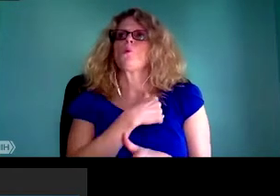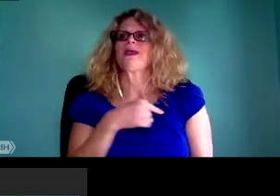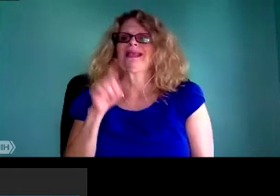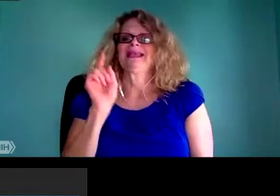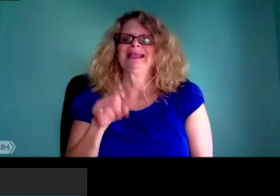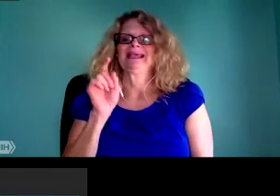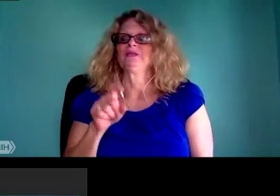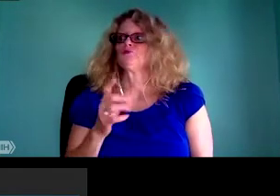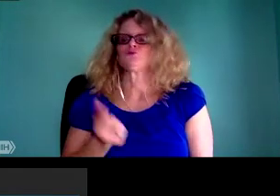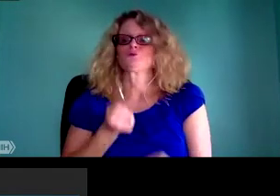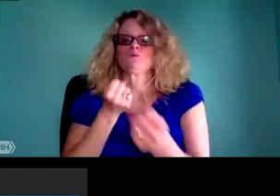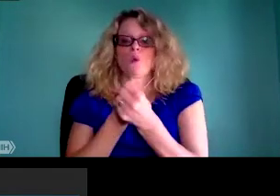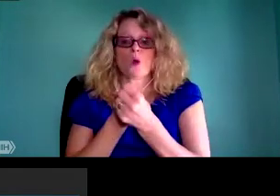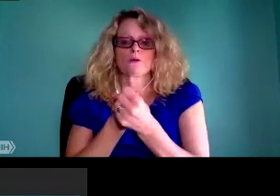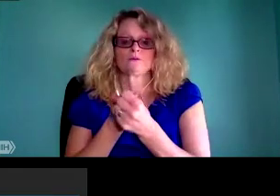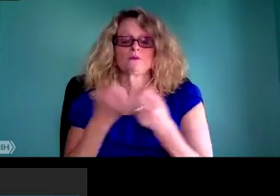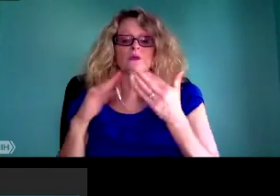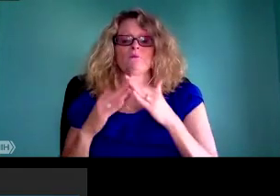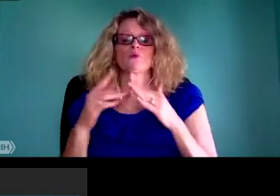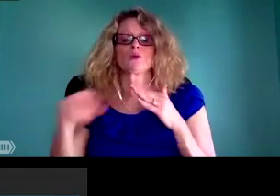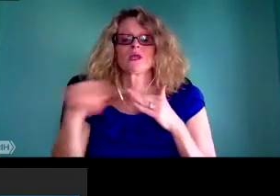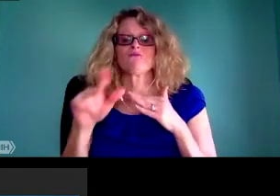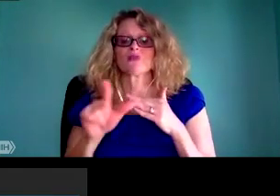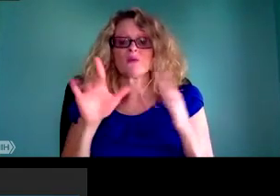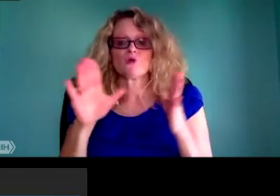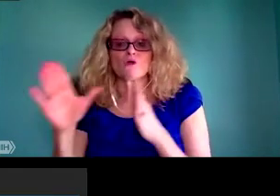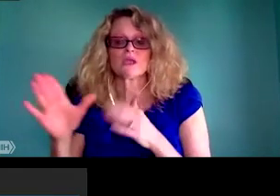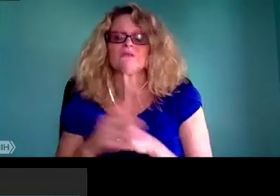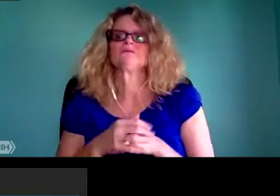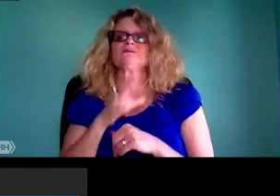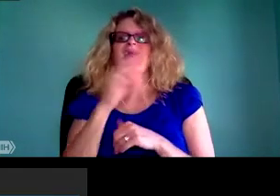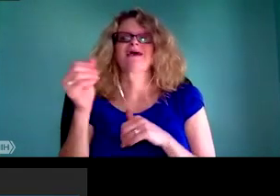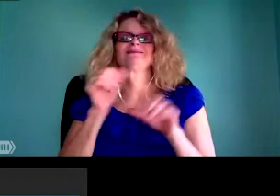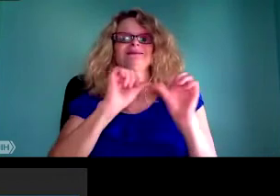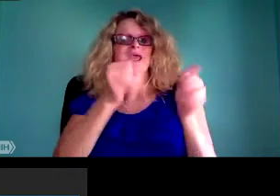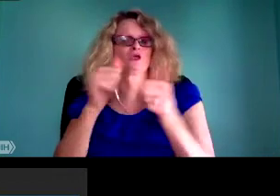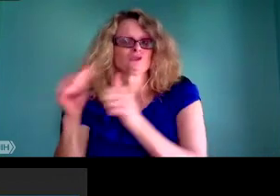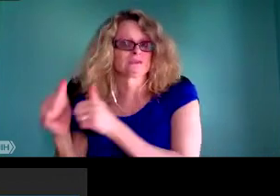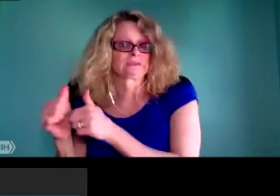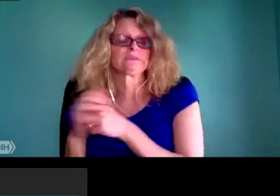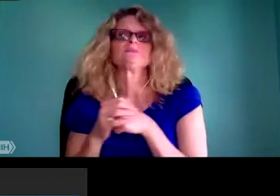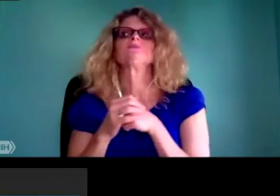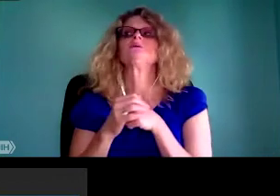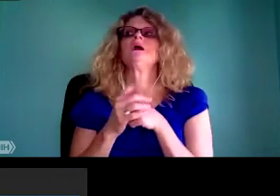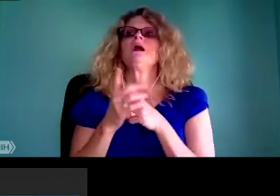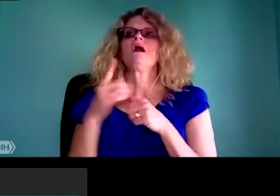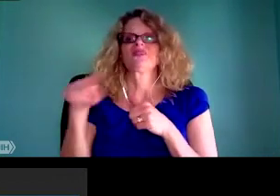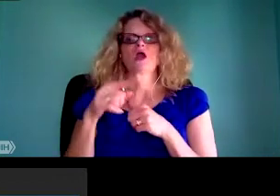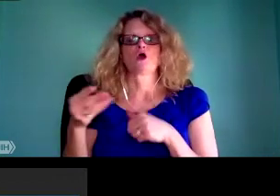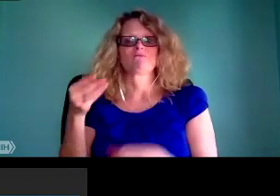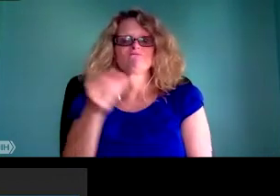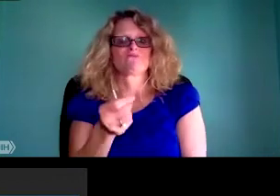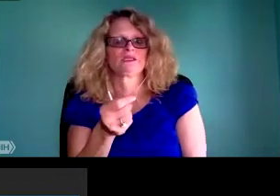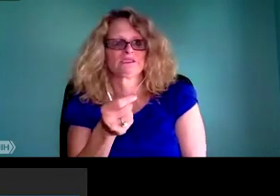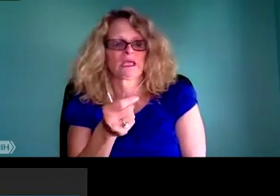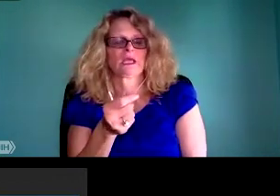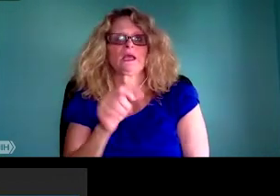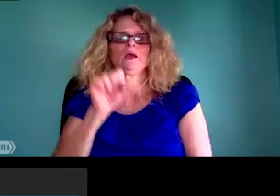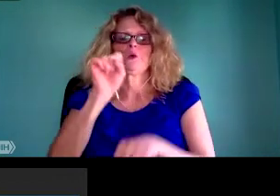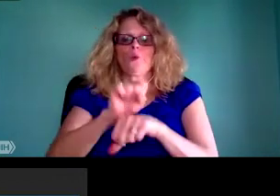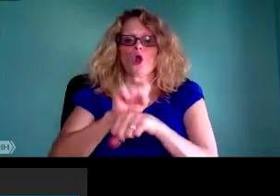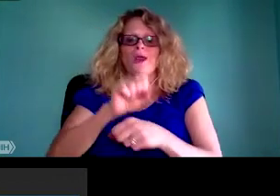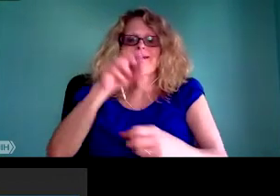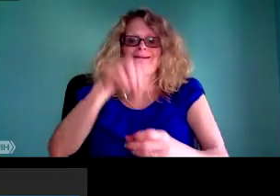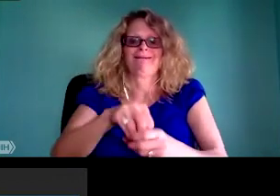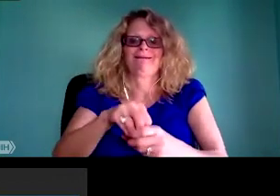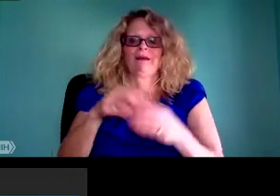some that I think are really important or that I have been connected to obviously our own center at the UCLA Center for Critical Internet